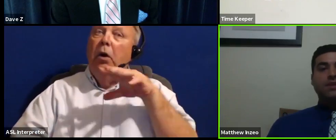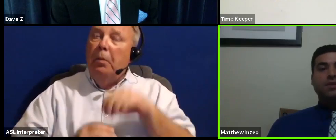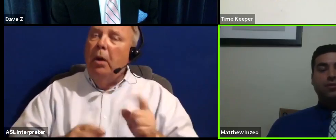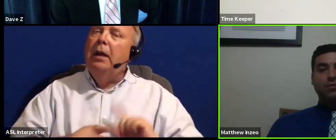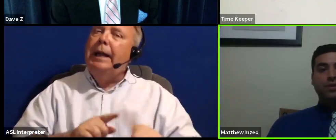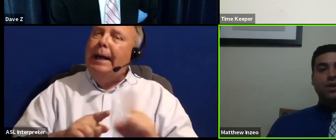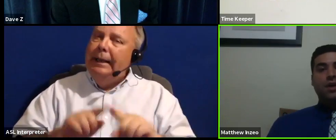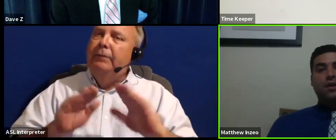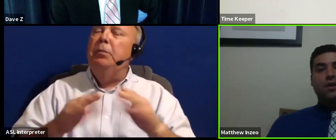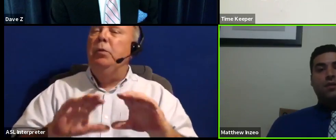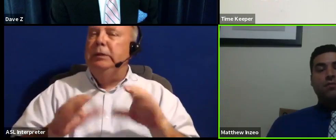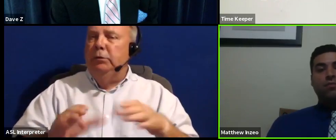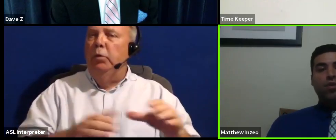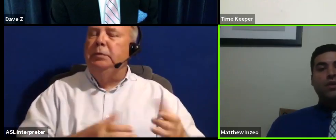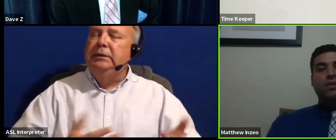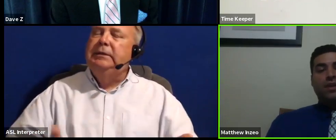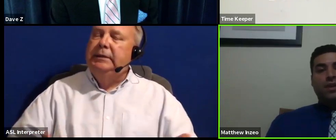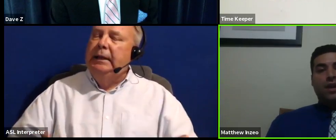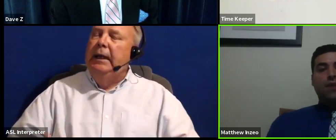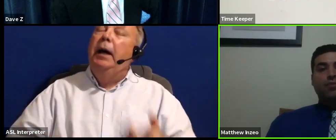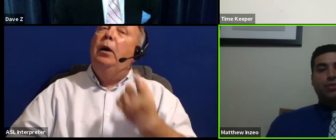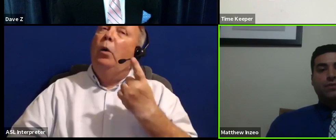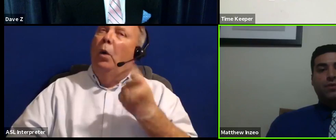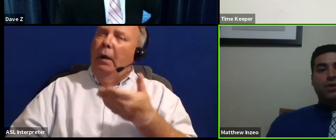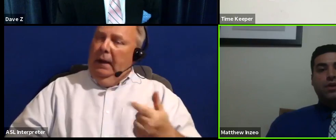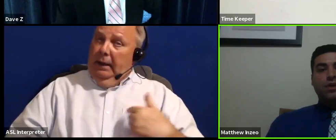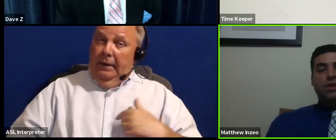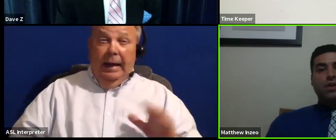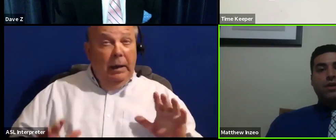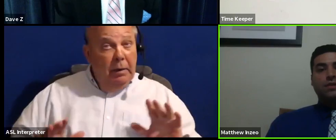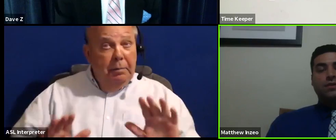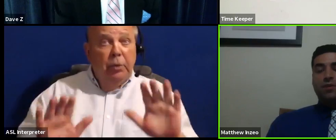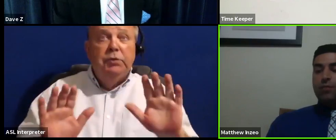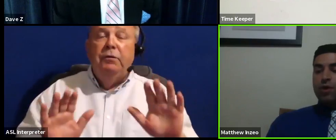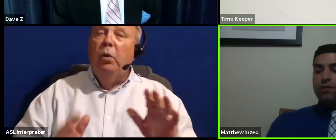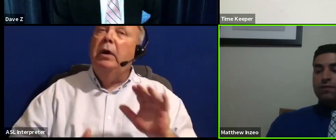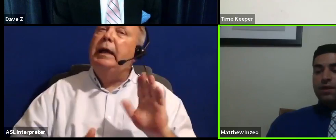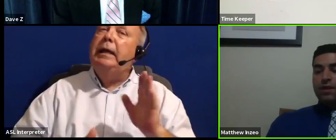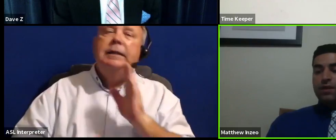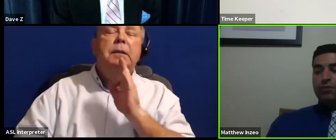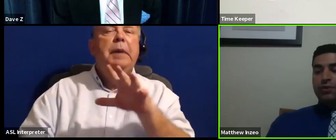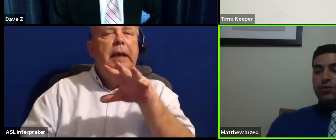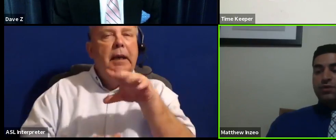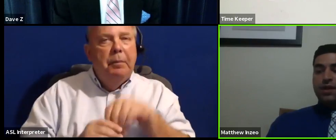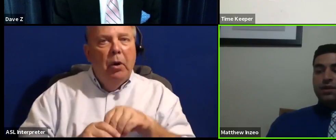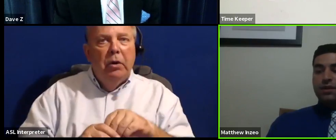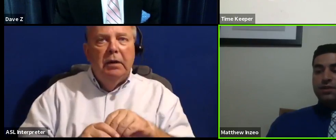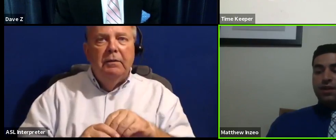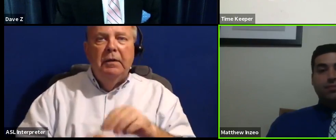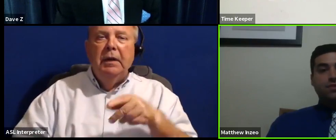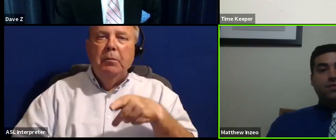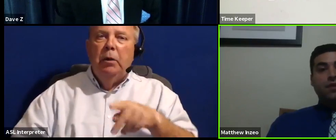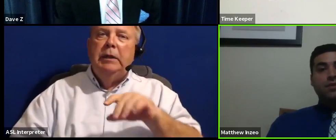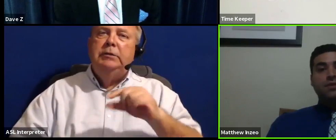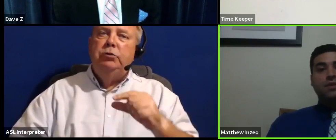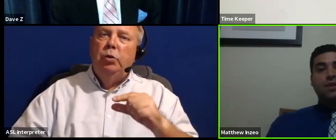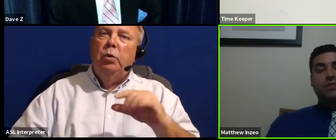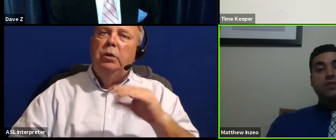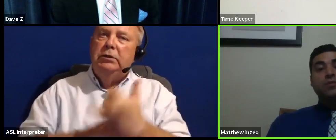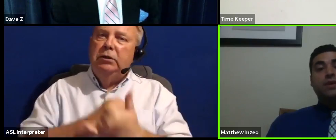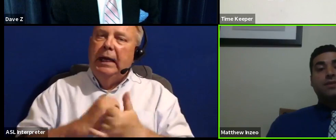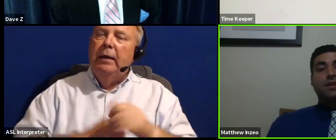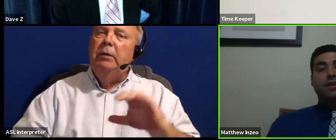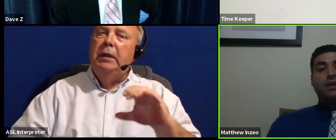committees and groups. One thing that I would push for is to be a part of the Prince George County Chamber of Commerce.